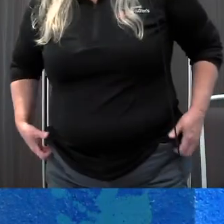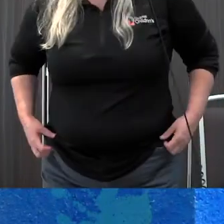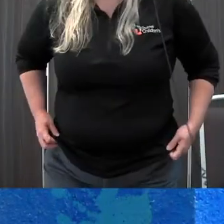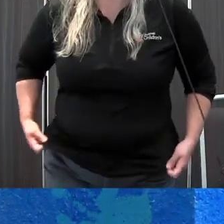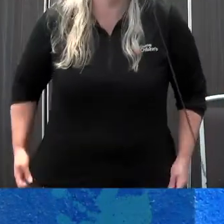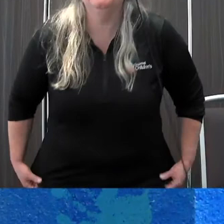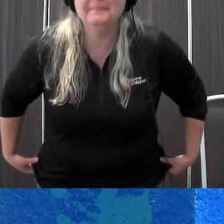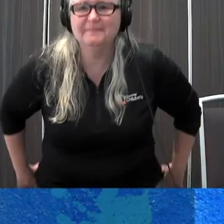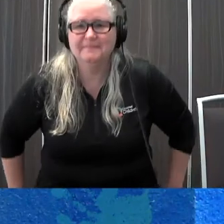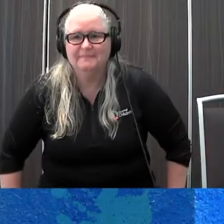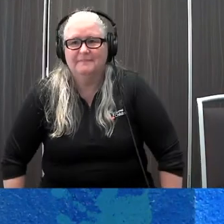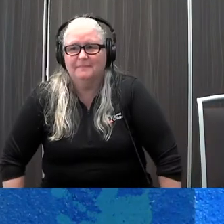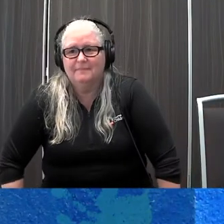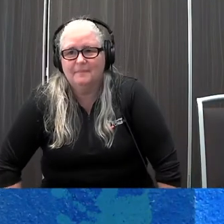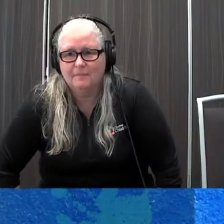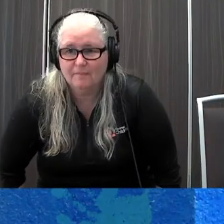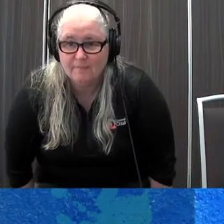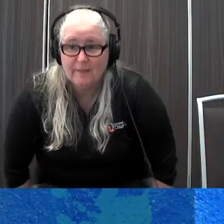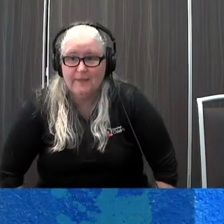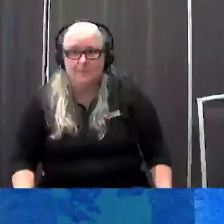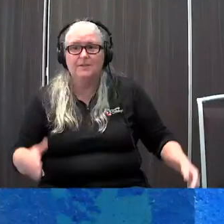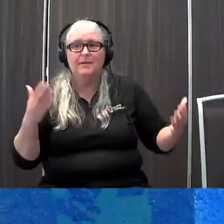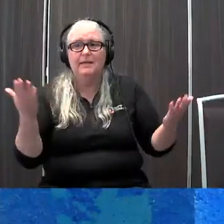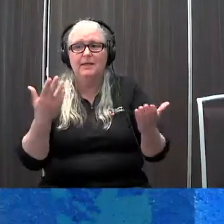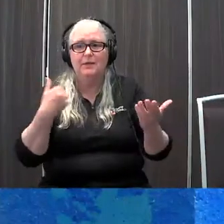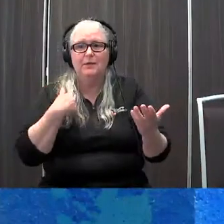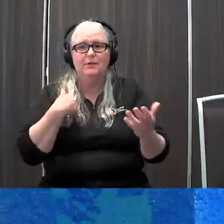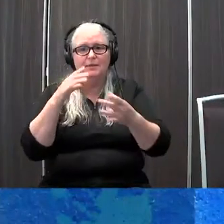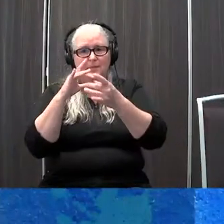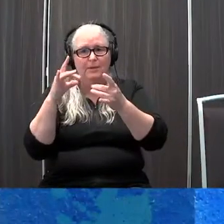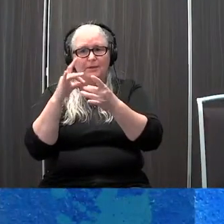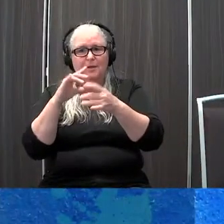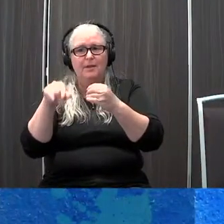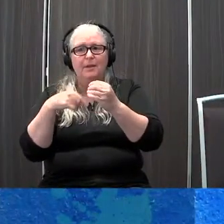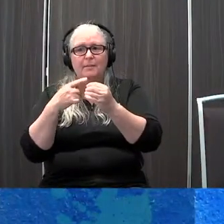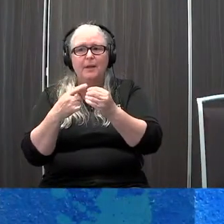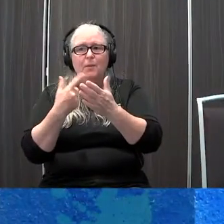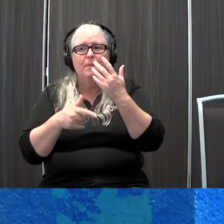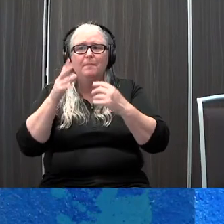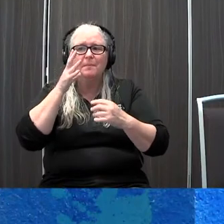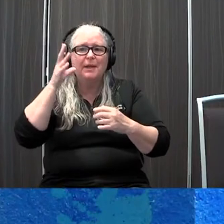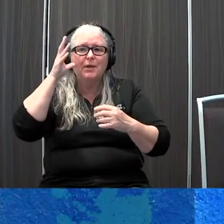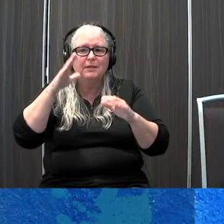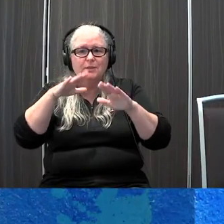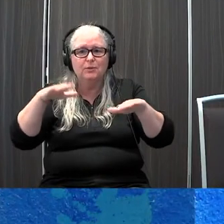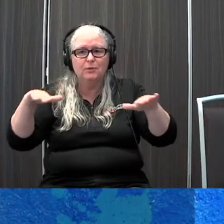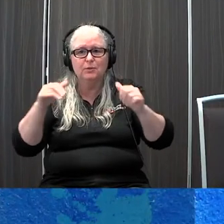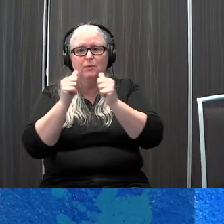syndrome saying about high technology AAC and we have a couple comments here